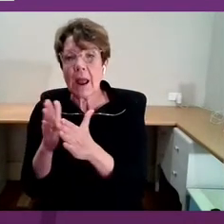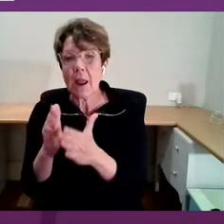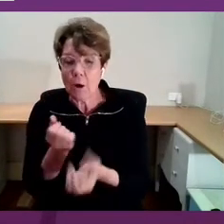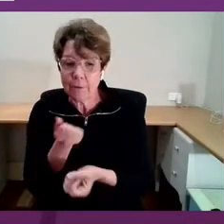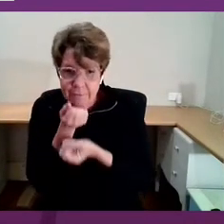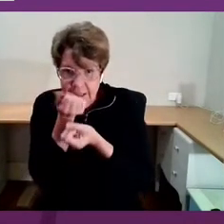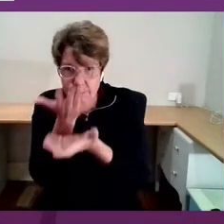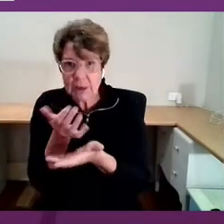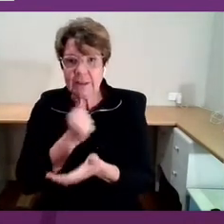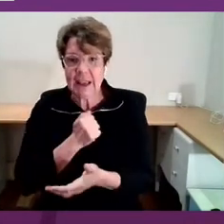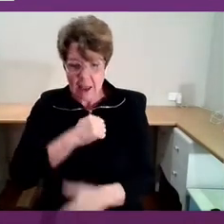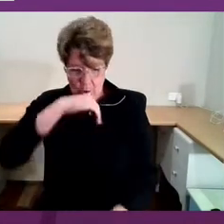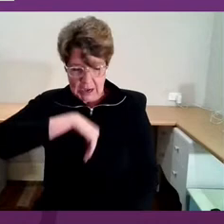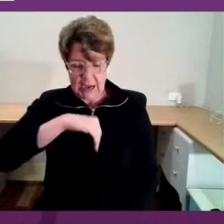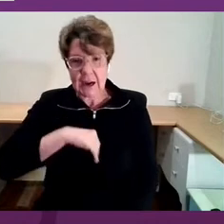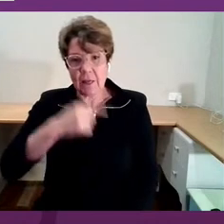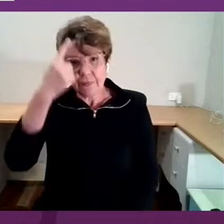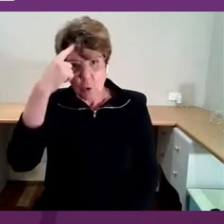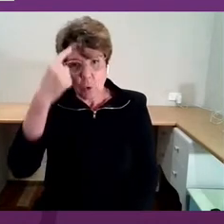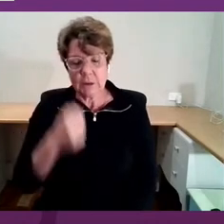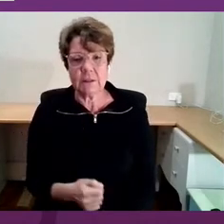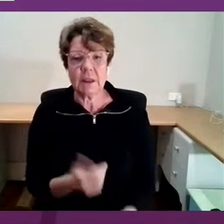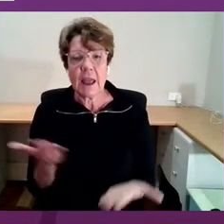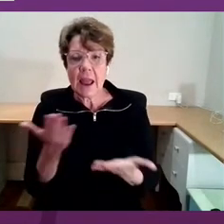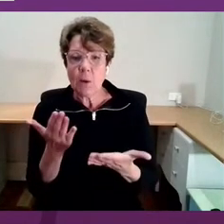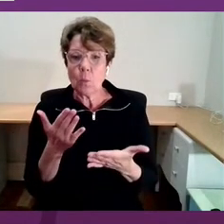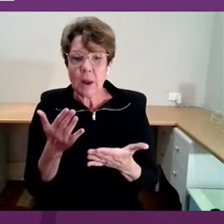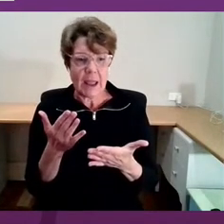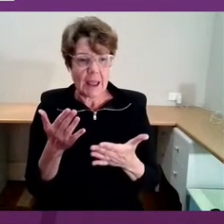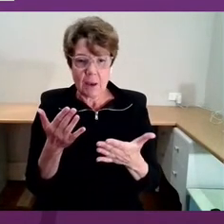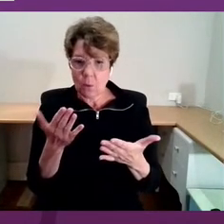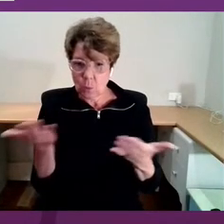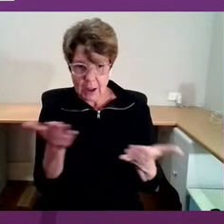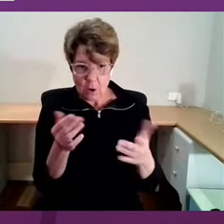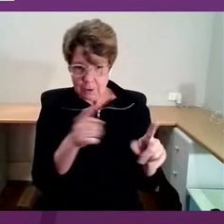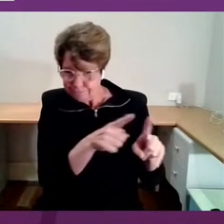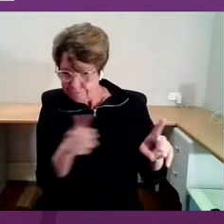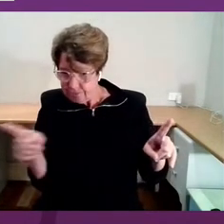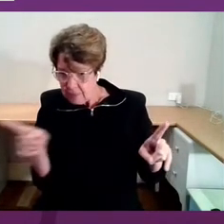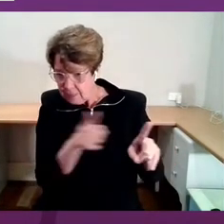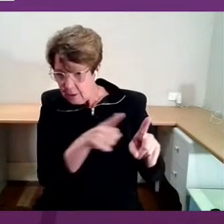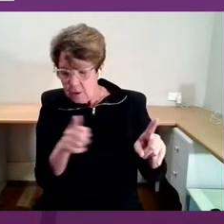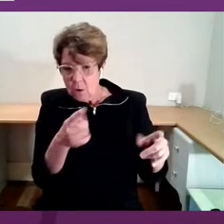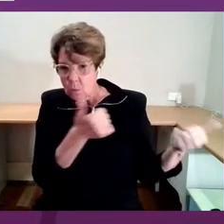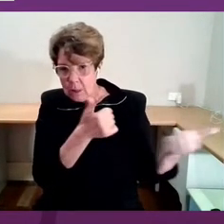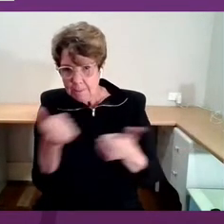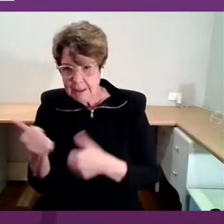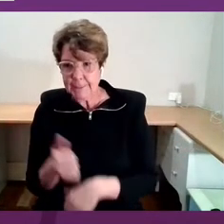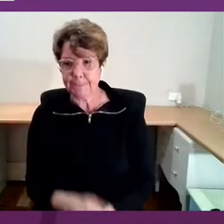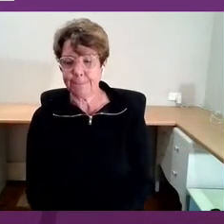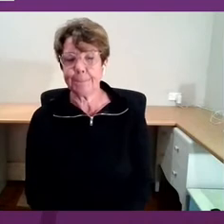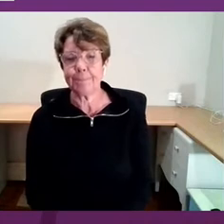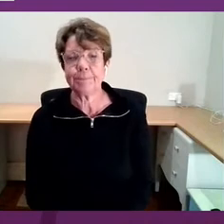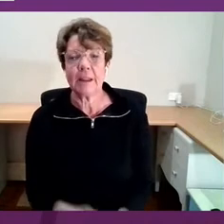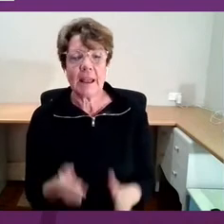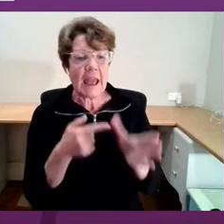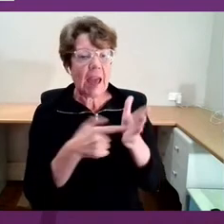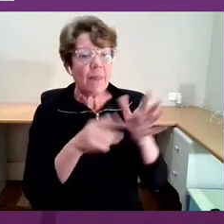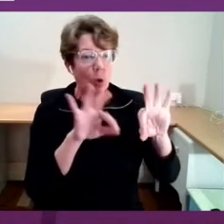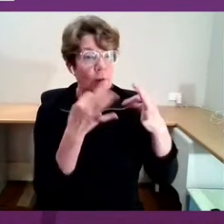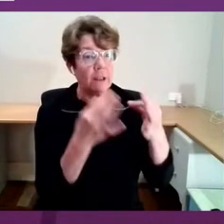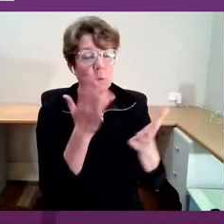where we sit within our own wellbeing spectrum. At the Commission, we live the reality every day.